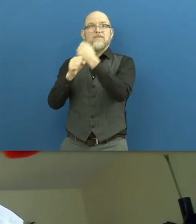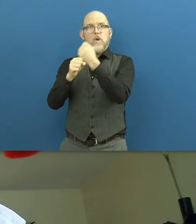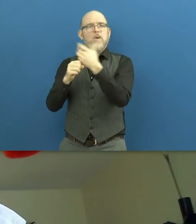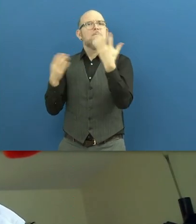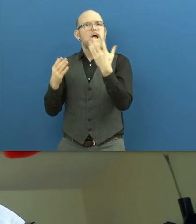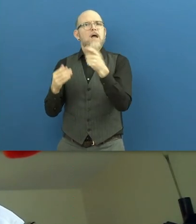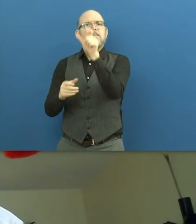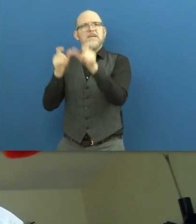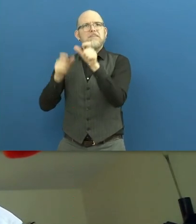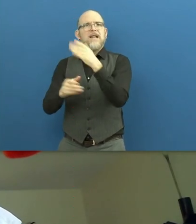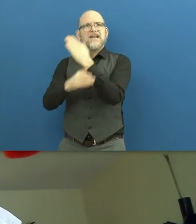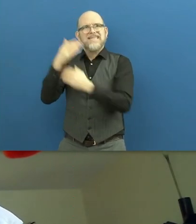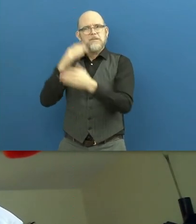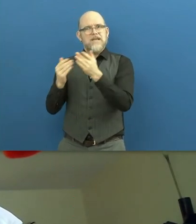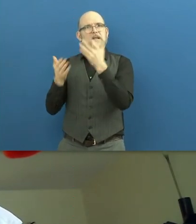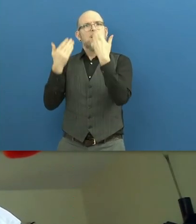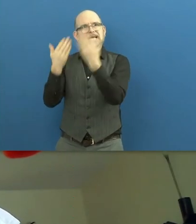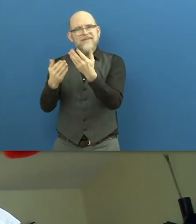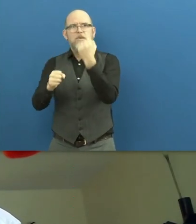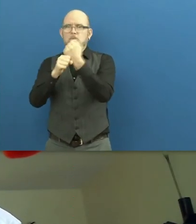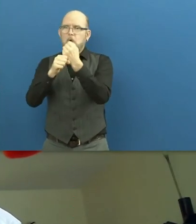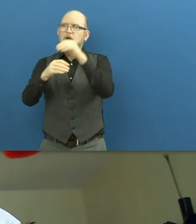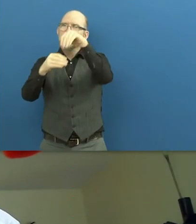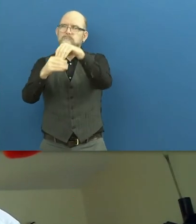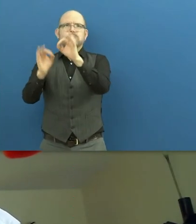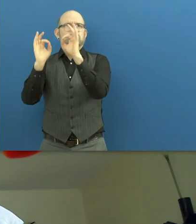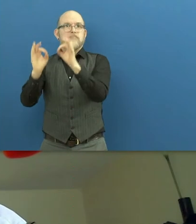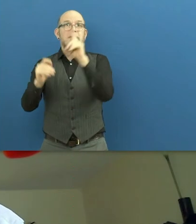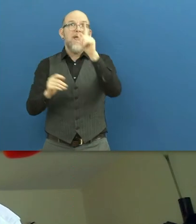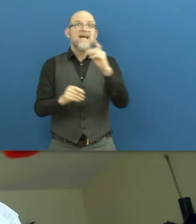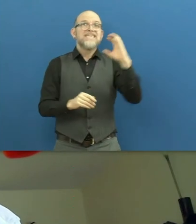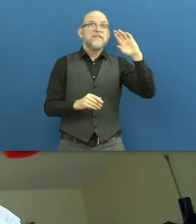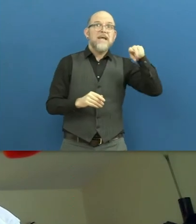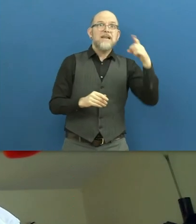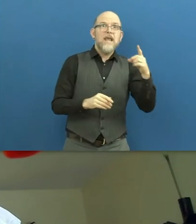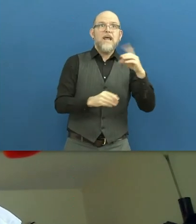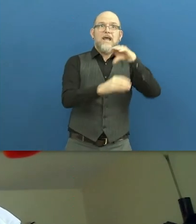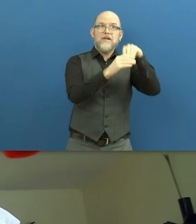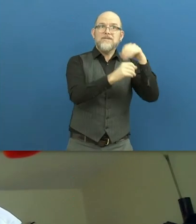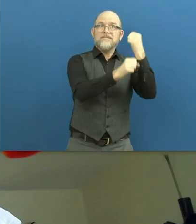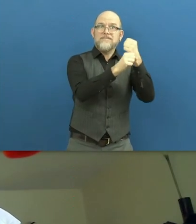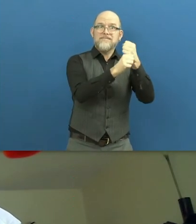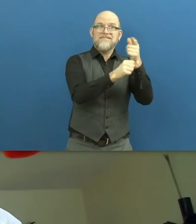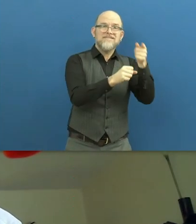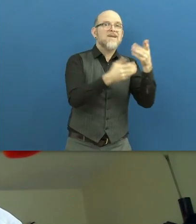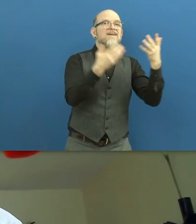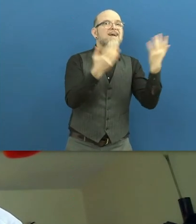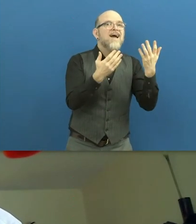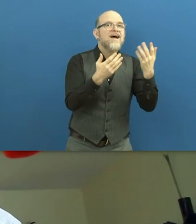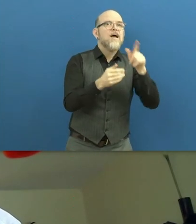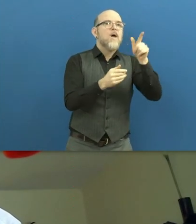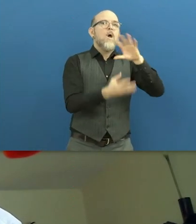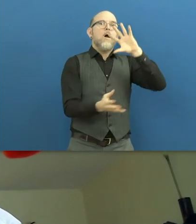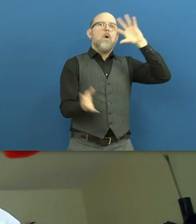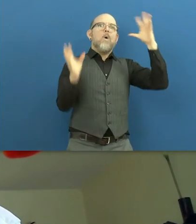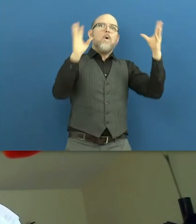employment focuses on getting people with disabilities into jobs while CRPD-compliant inclusive employment would